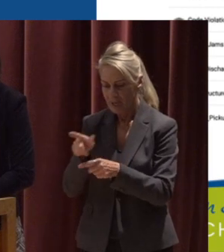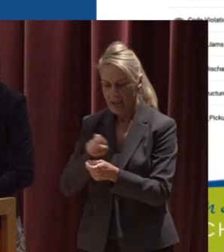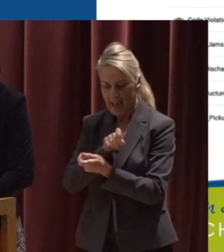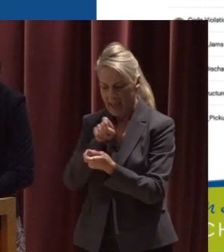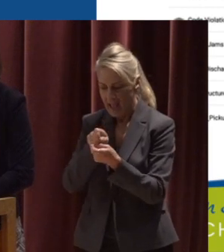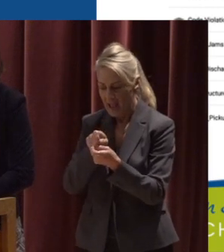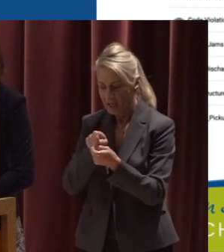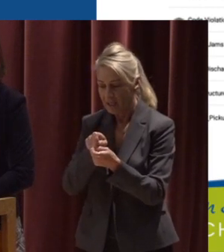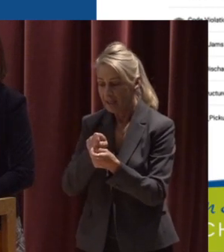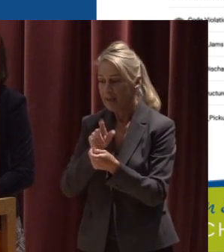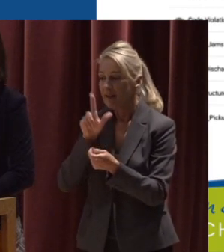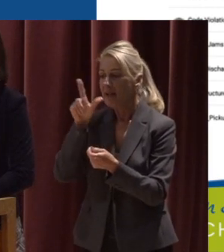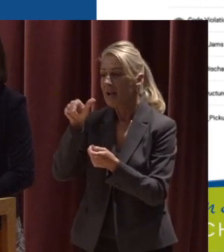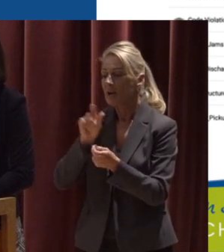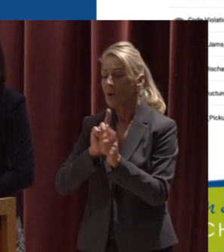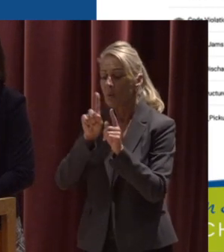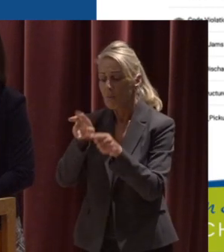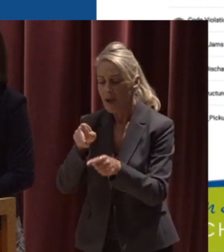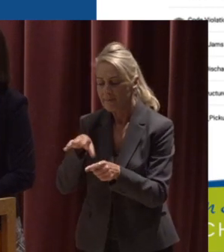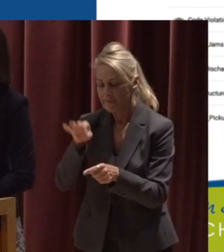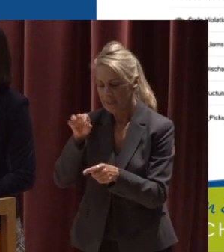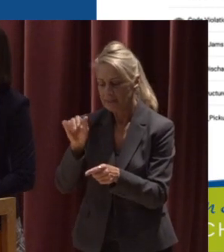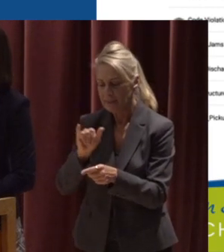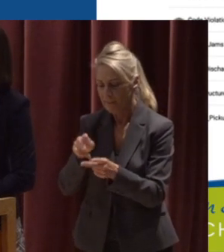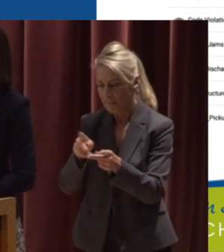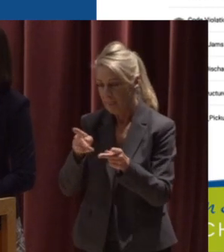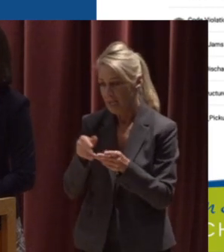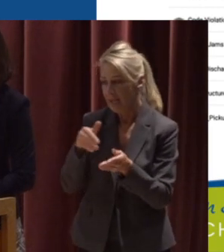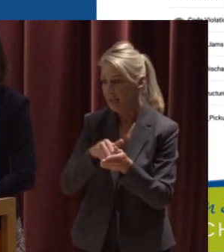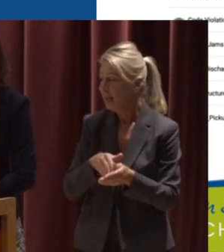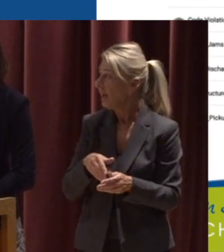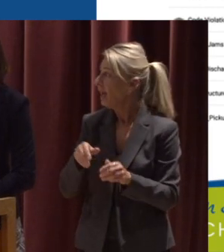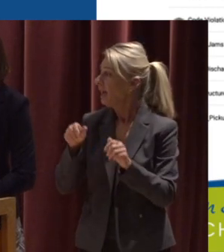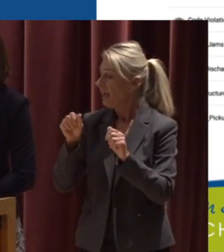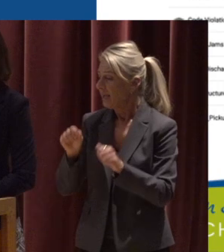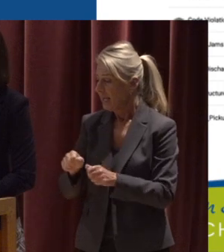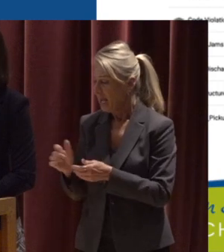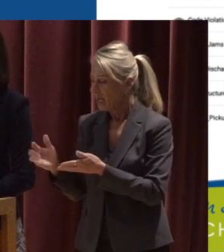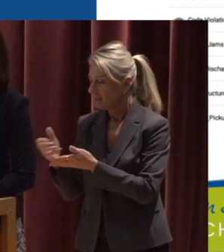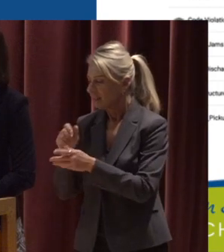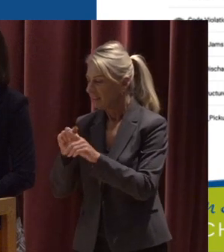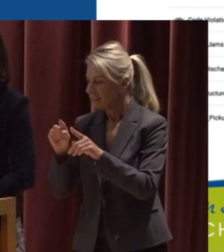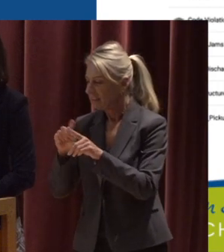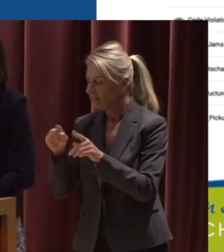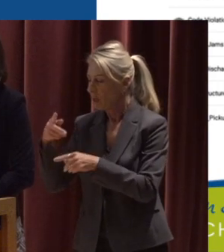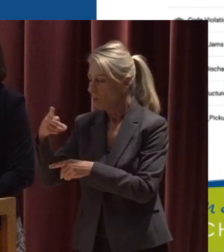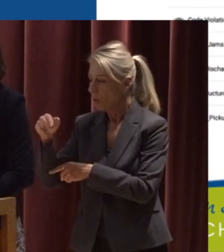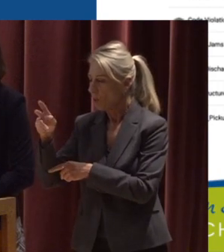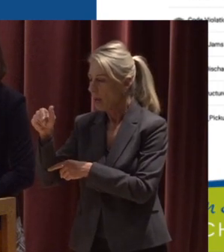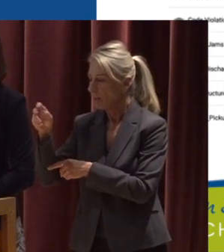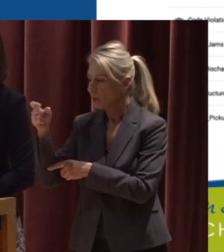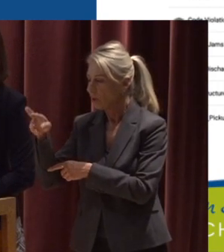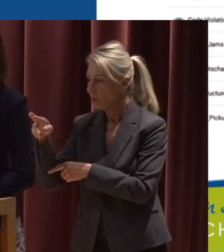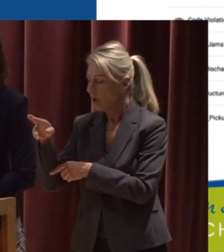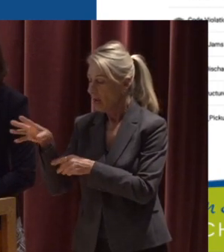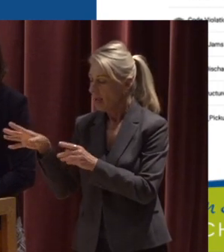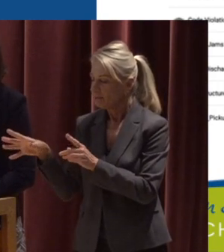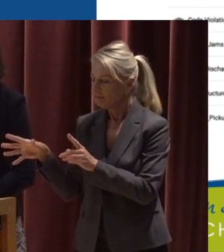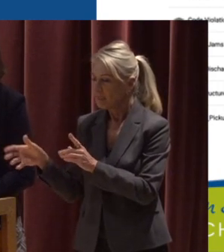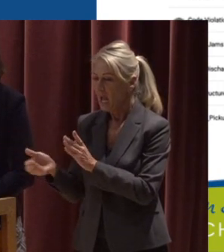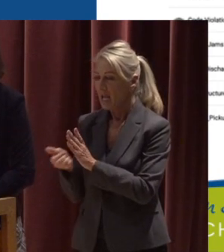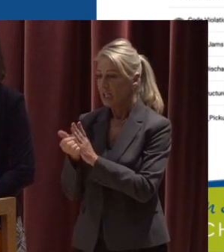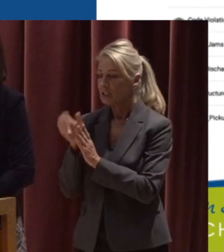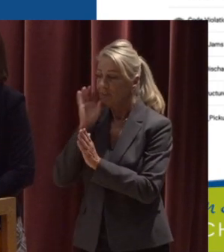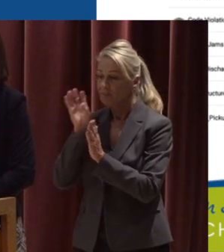so we can go back into the field and find them again And are able to collect data on a number of different parameters And attach photos And as anybody